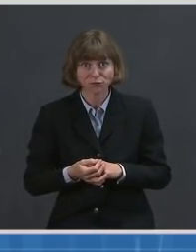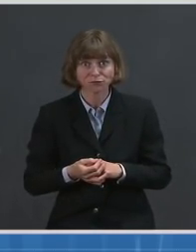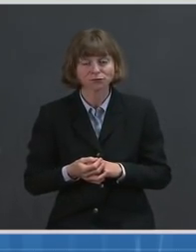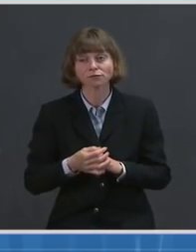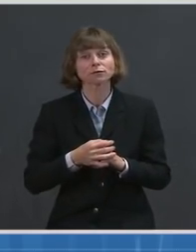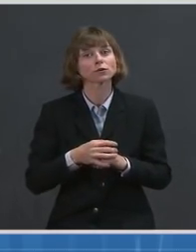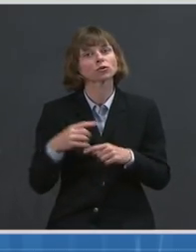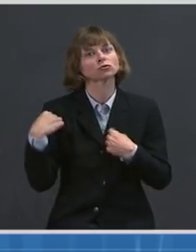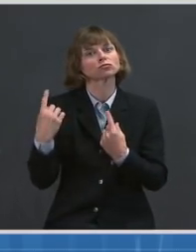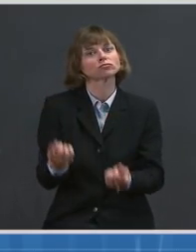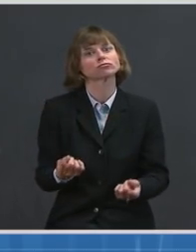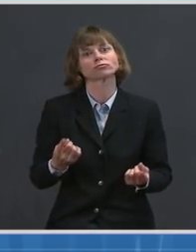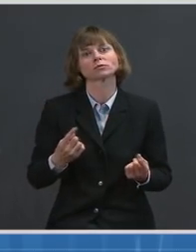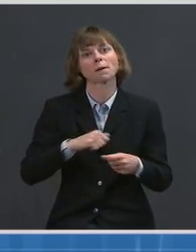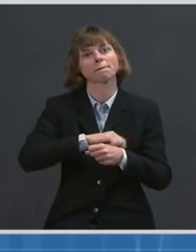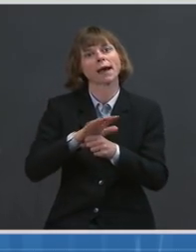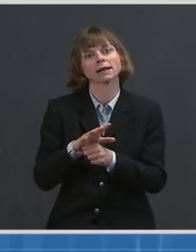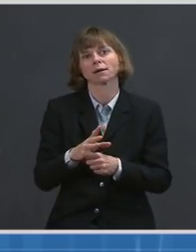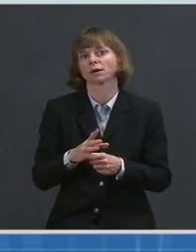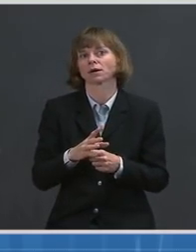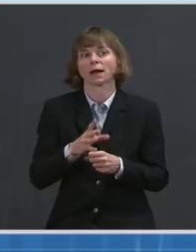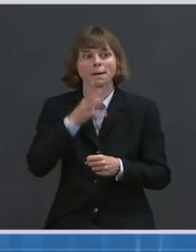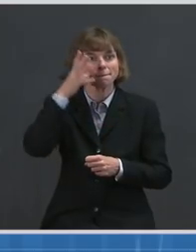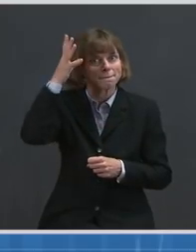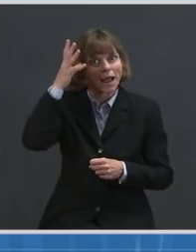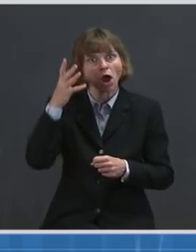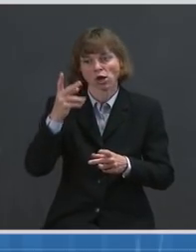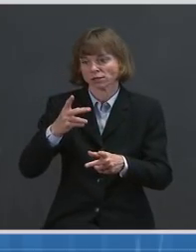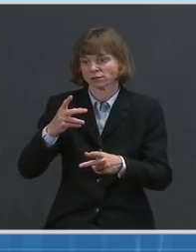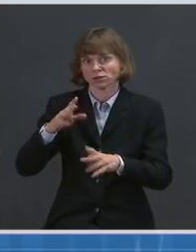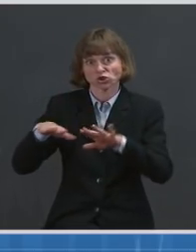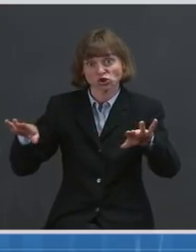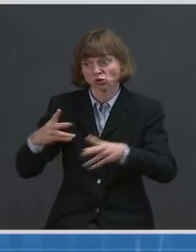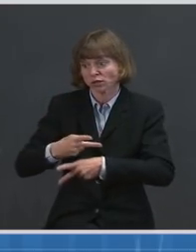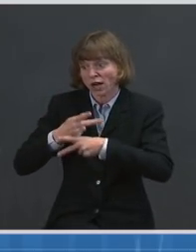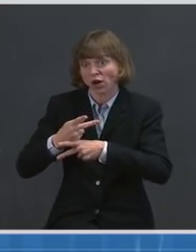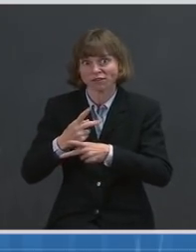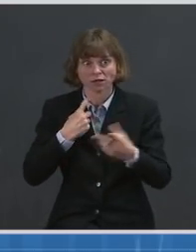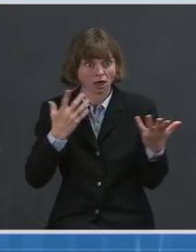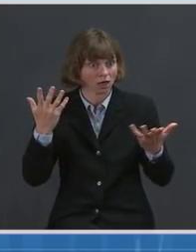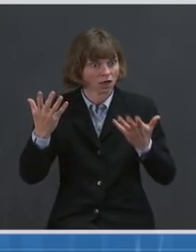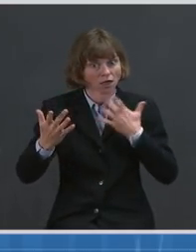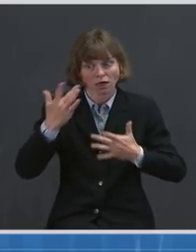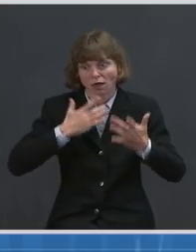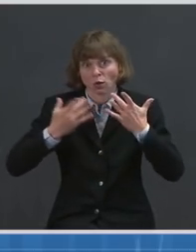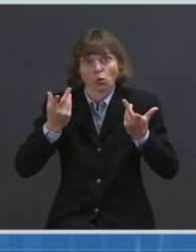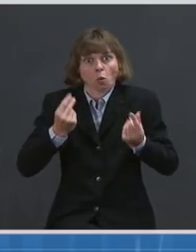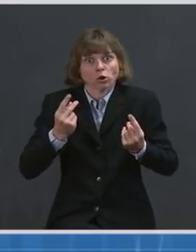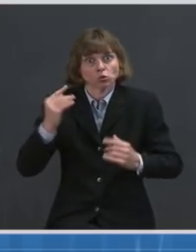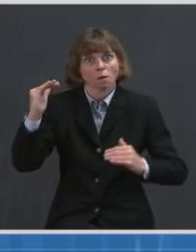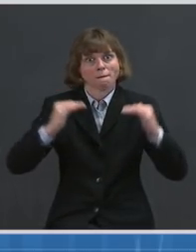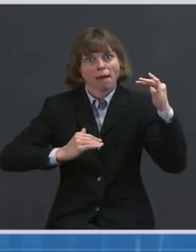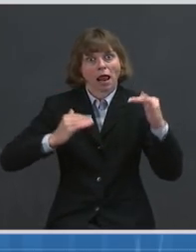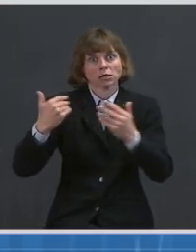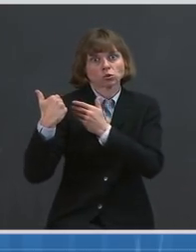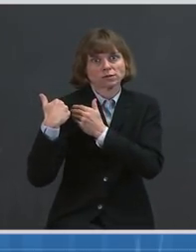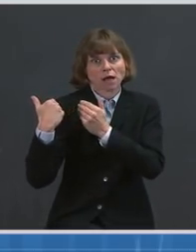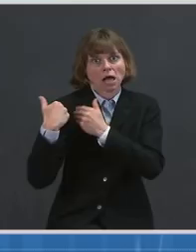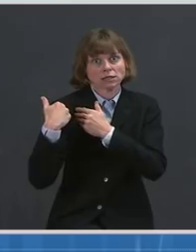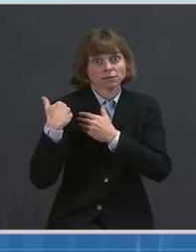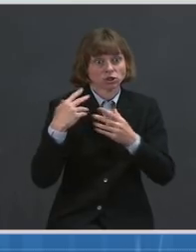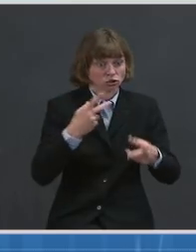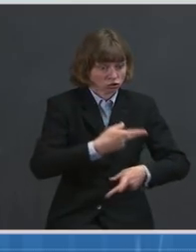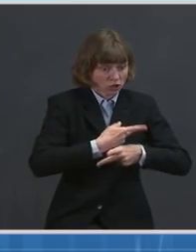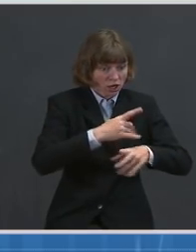caregivers have faced challenging tasks of balancing childcare responsibilities with work responsibilities, often operating